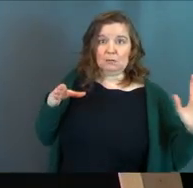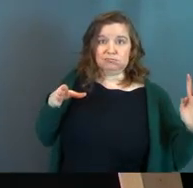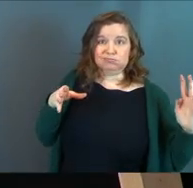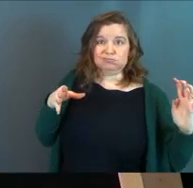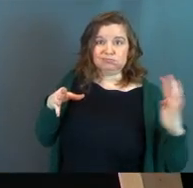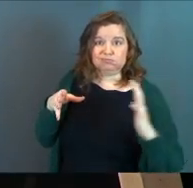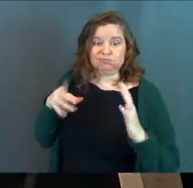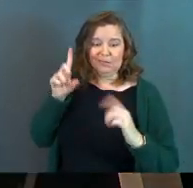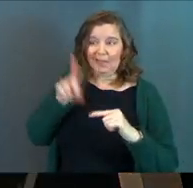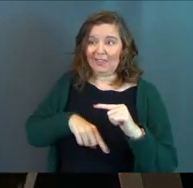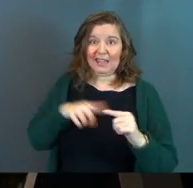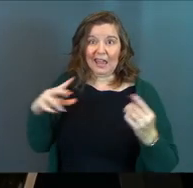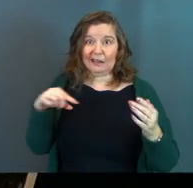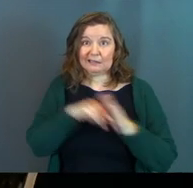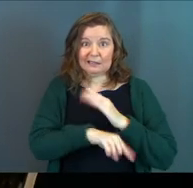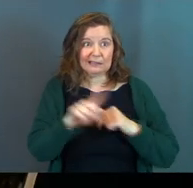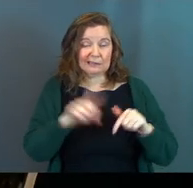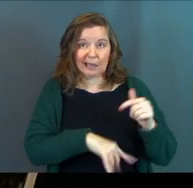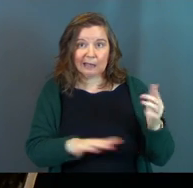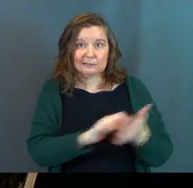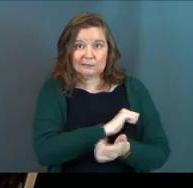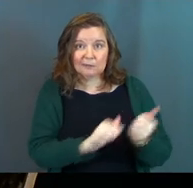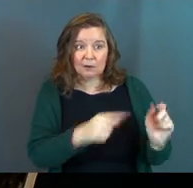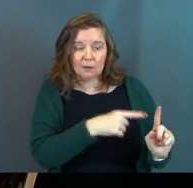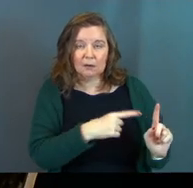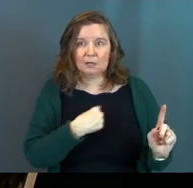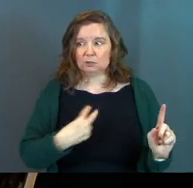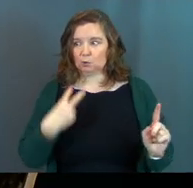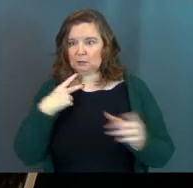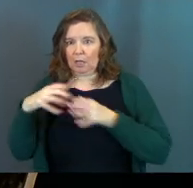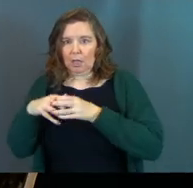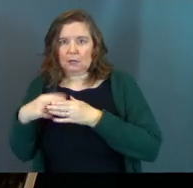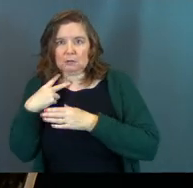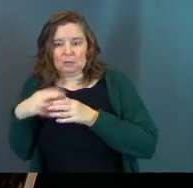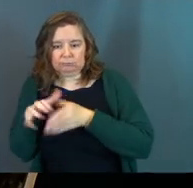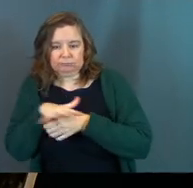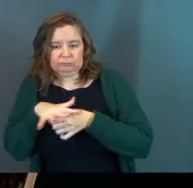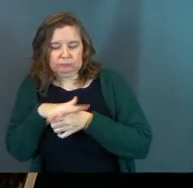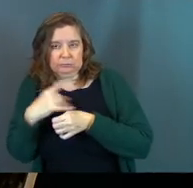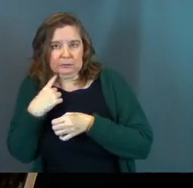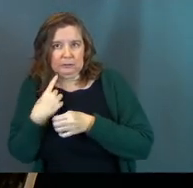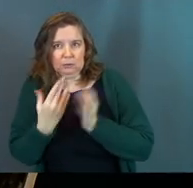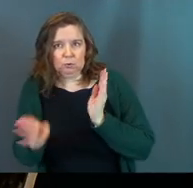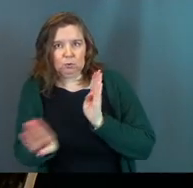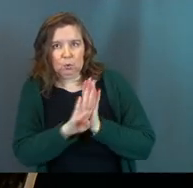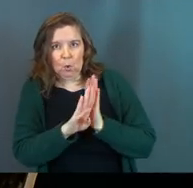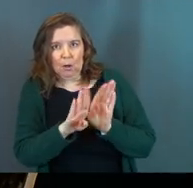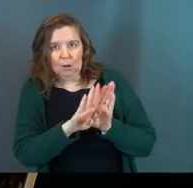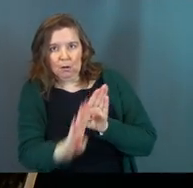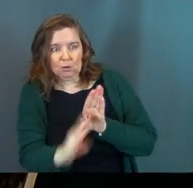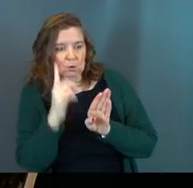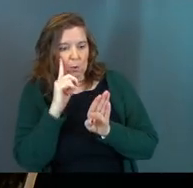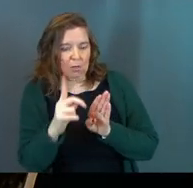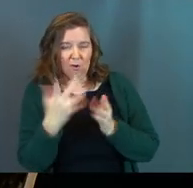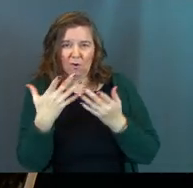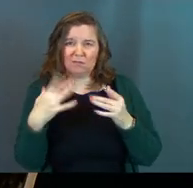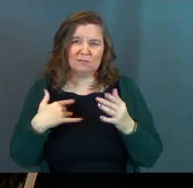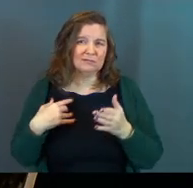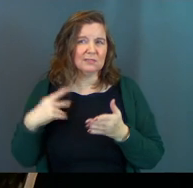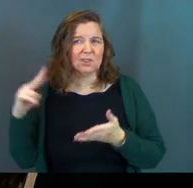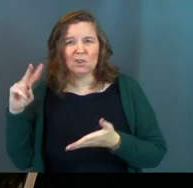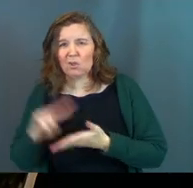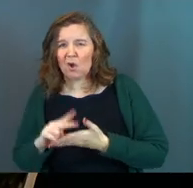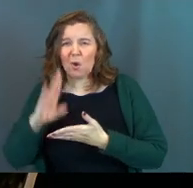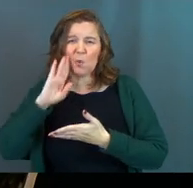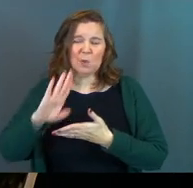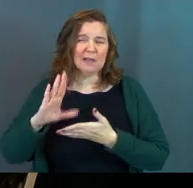can't defeat, okay? Which is a big deal. And they're trapped inside of this cockpit area. You think all is lost, all is dark, it's about